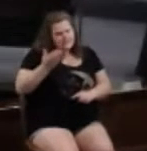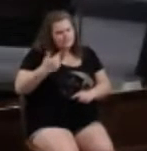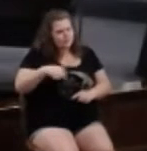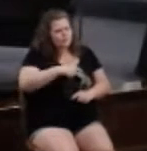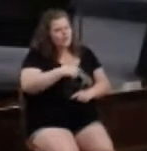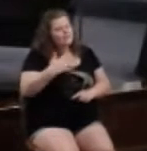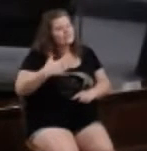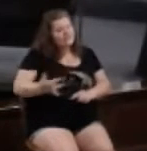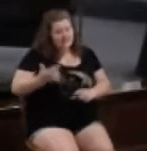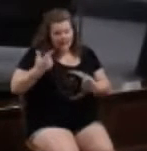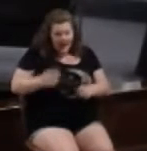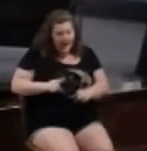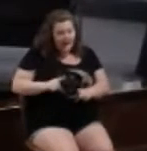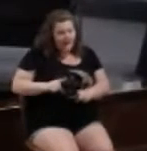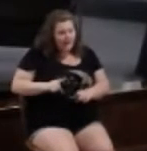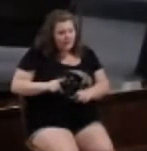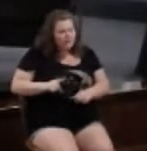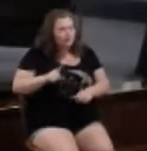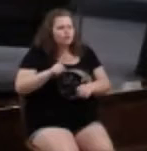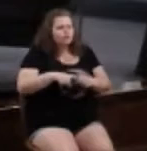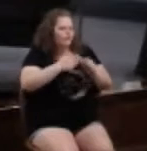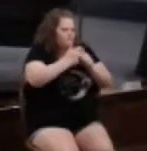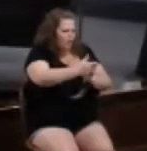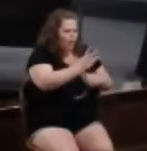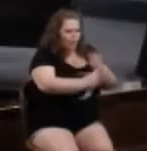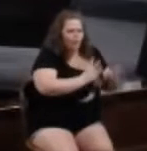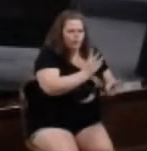a tendency when that happens to take the worldly path.